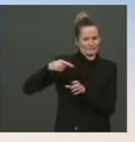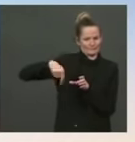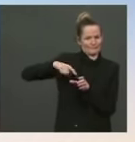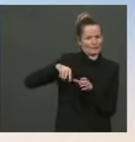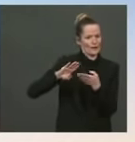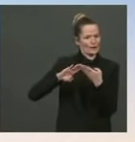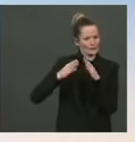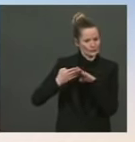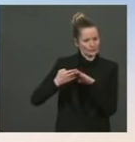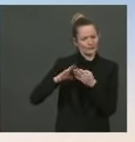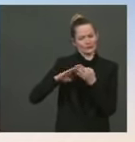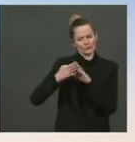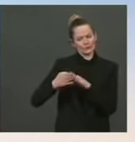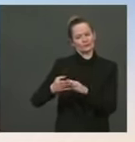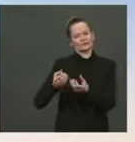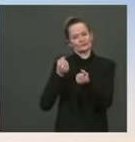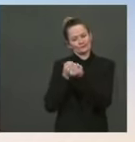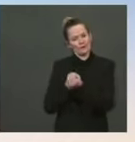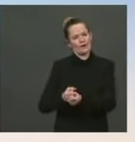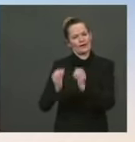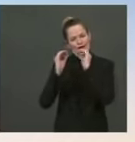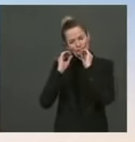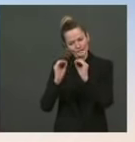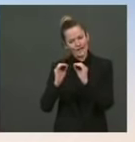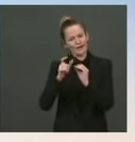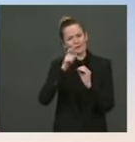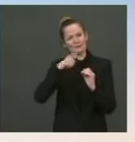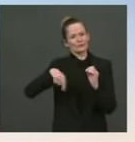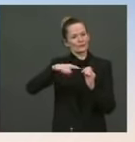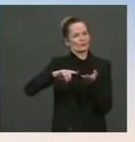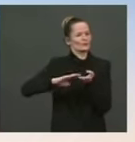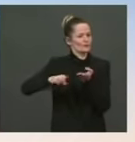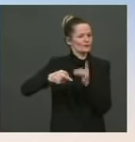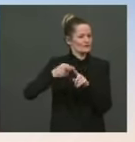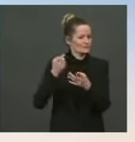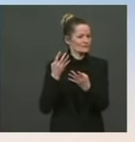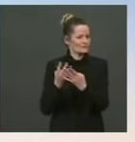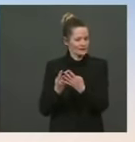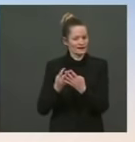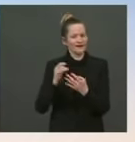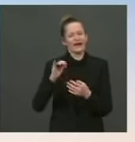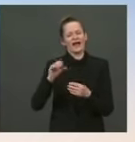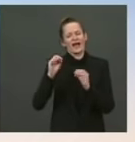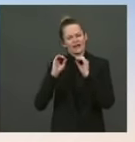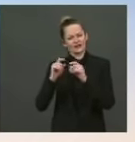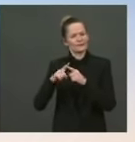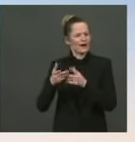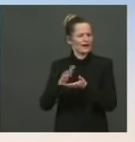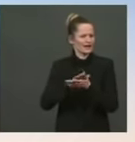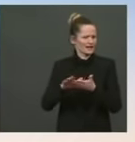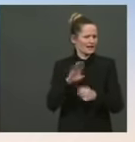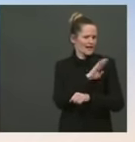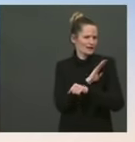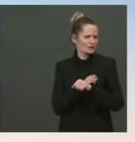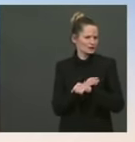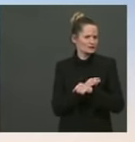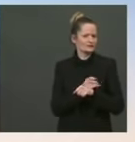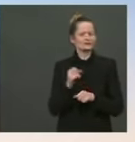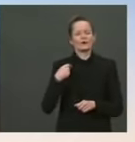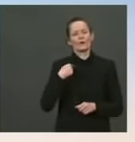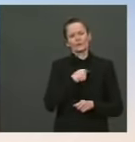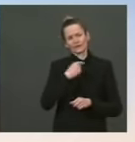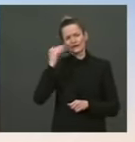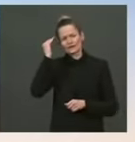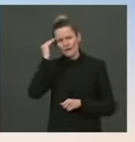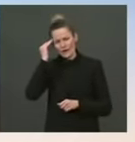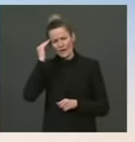housing, community-based programs. But he knows there are steps and he believes there are steps that we know are going to reduce crime and make our neighborhoods safer. But that is